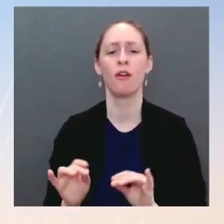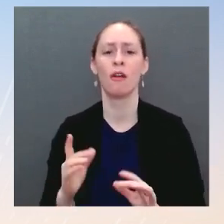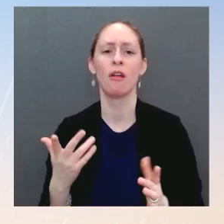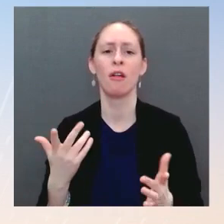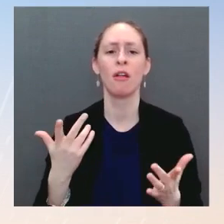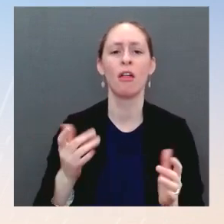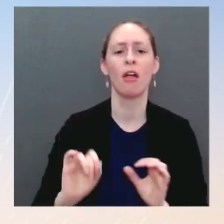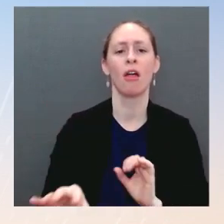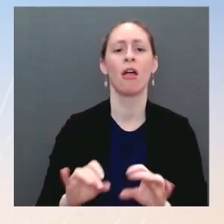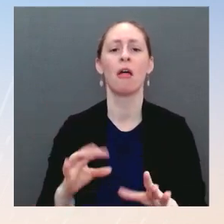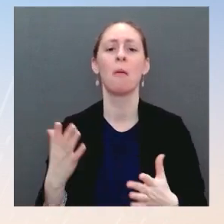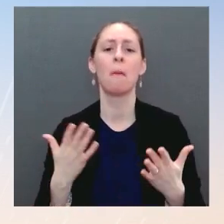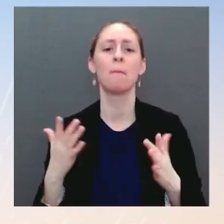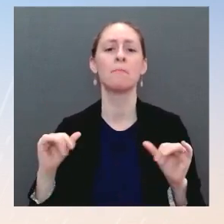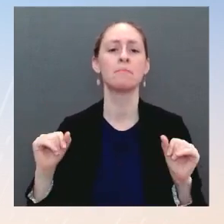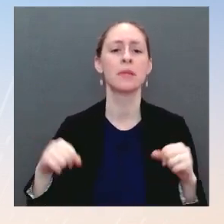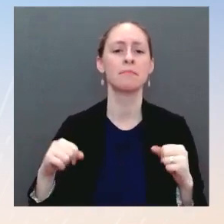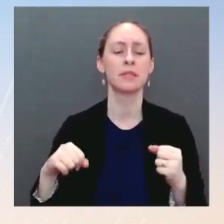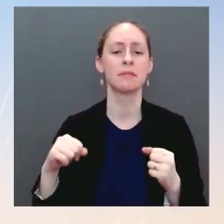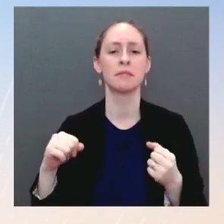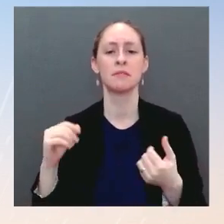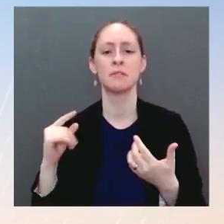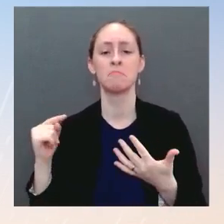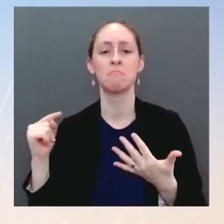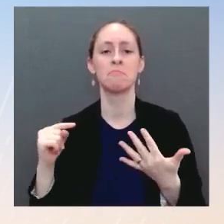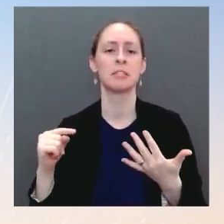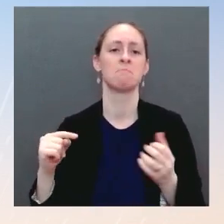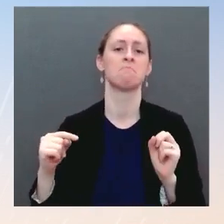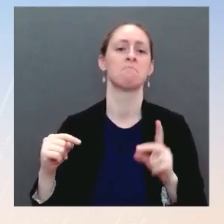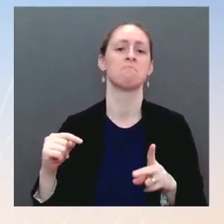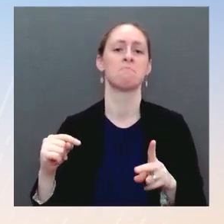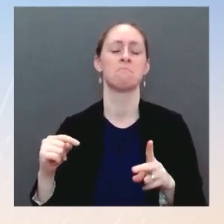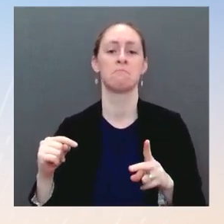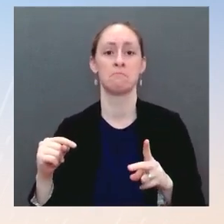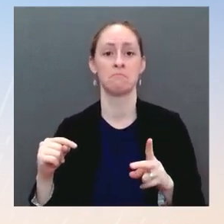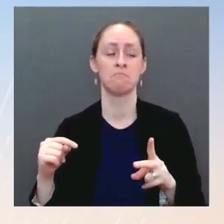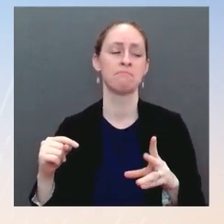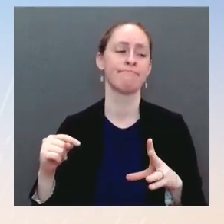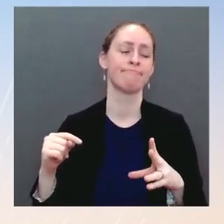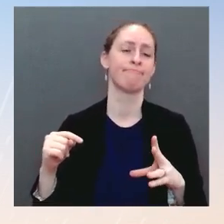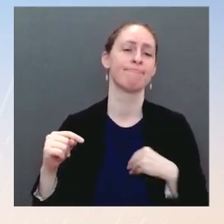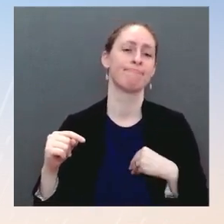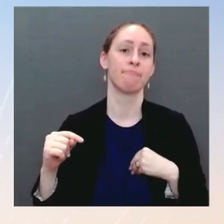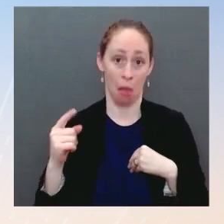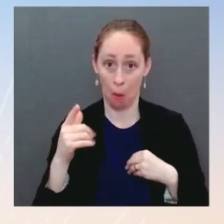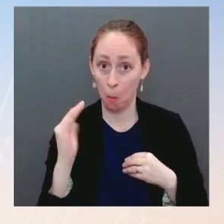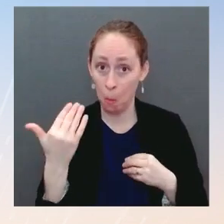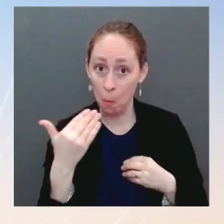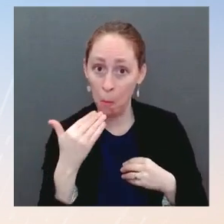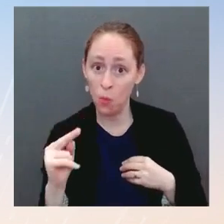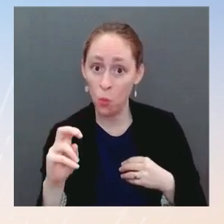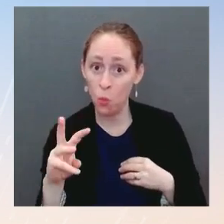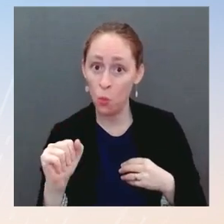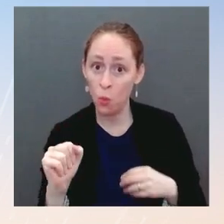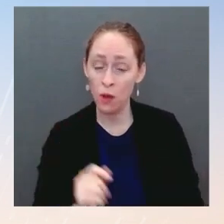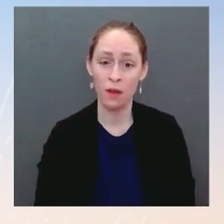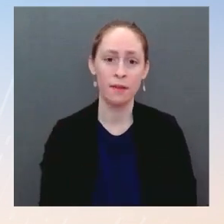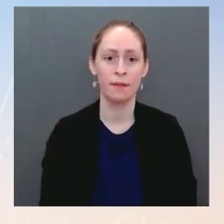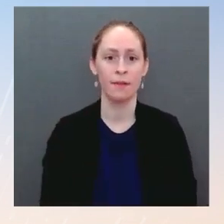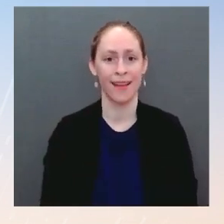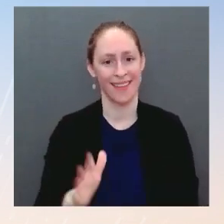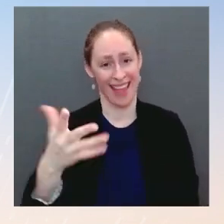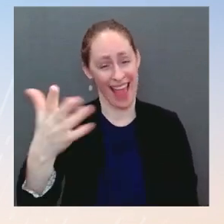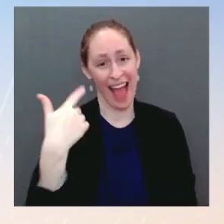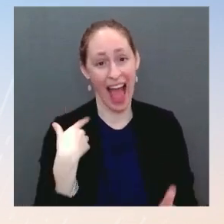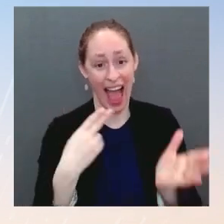Advisor and others convey, we don't know if the Russians are playing games on diplomacy. We hope not. And our intention, we